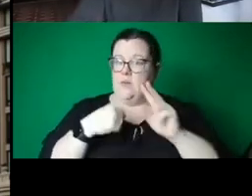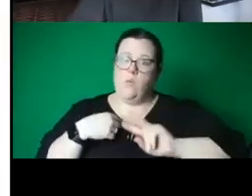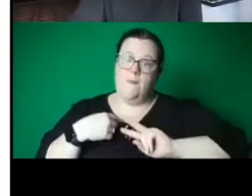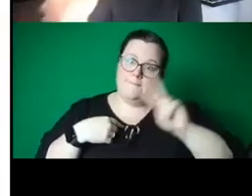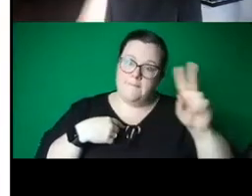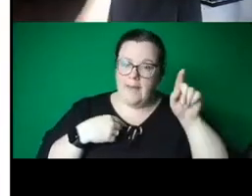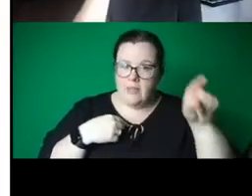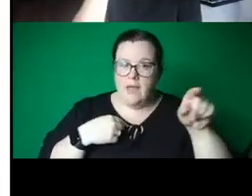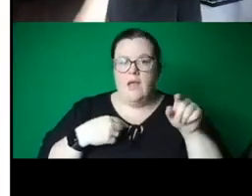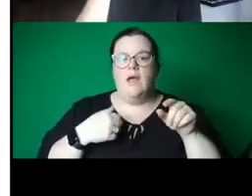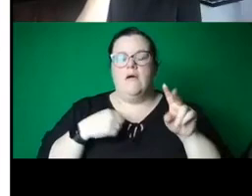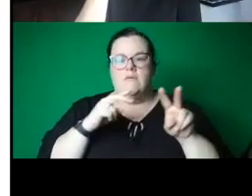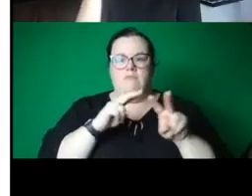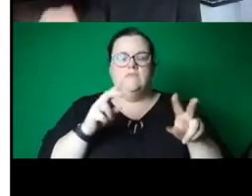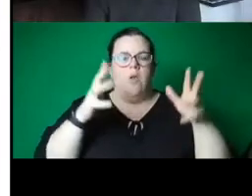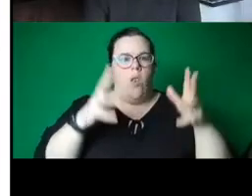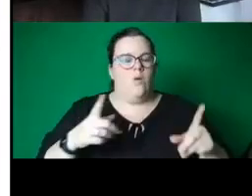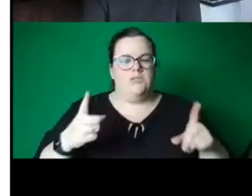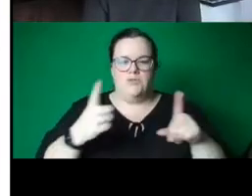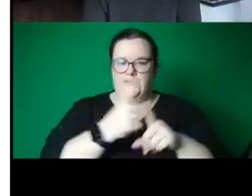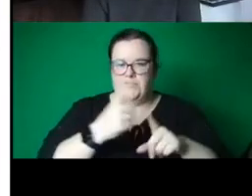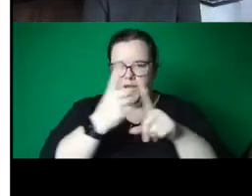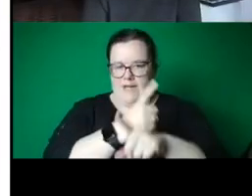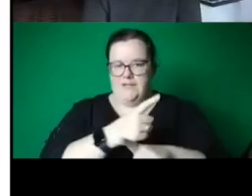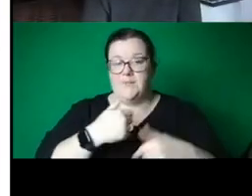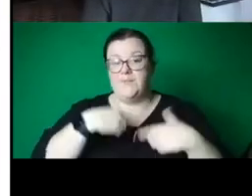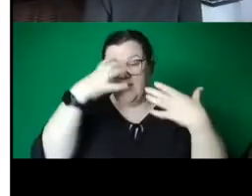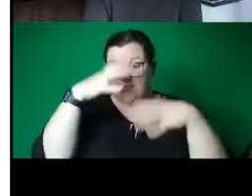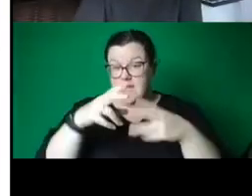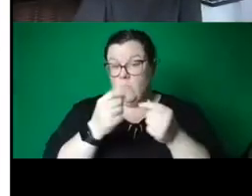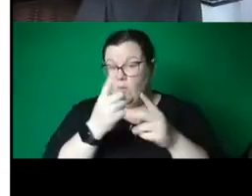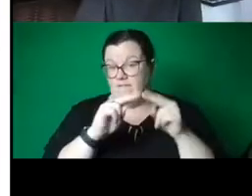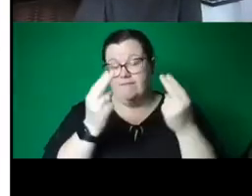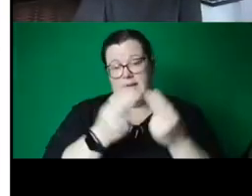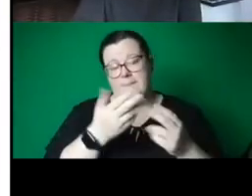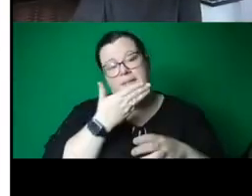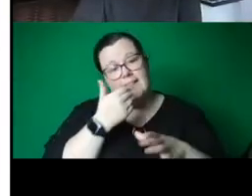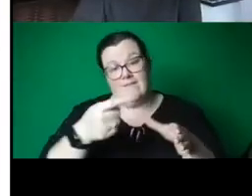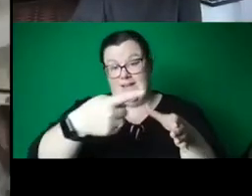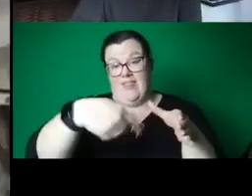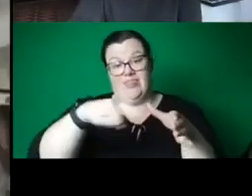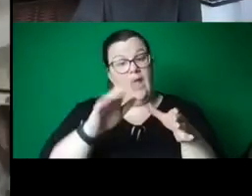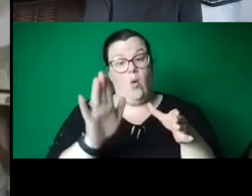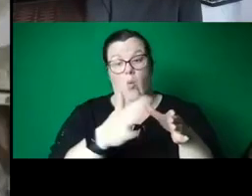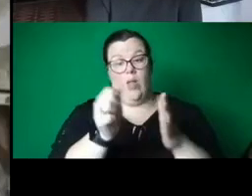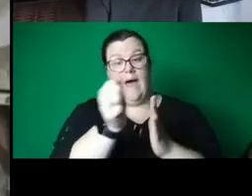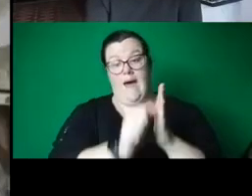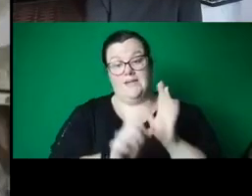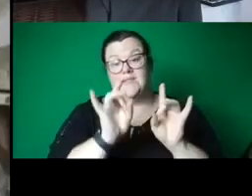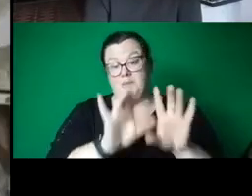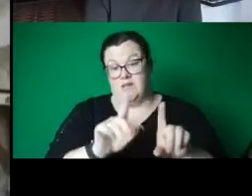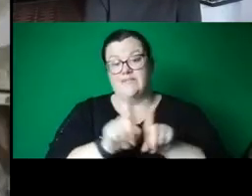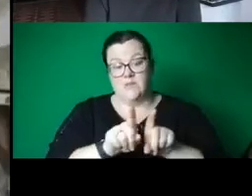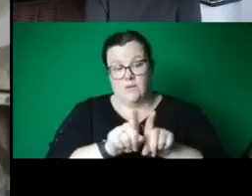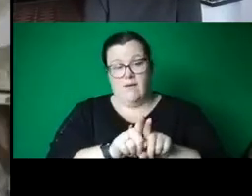this. I stayed with the lovely Toporidze family, who are all artists as well. The grand